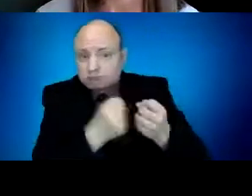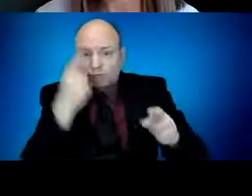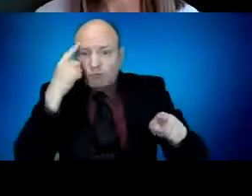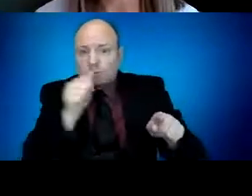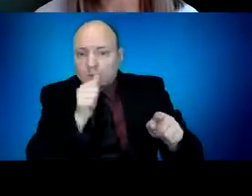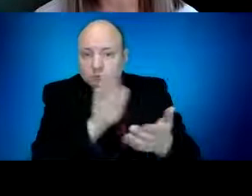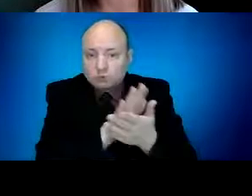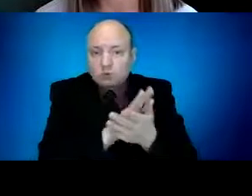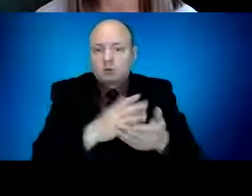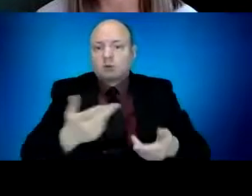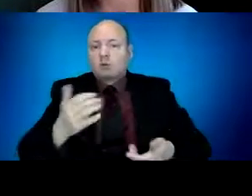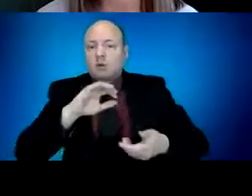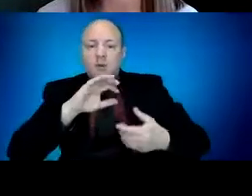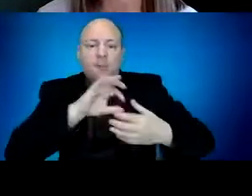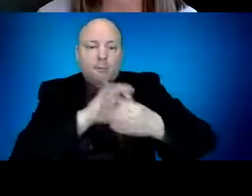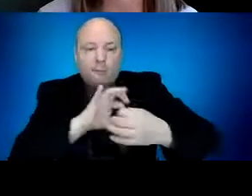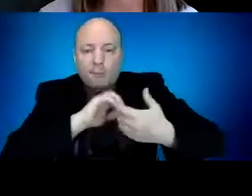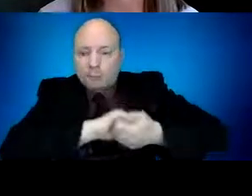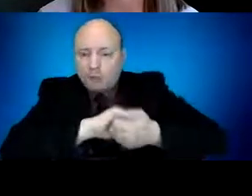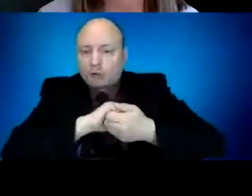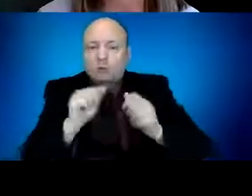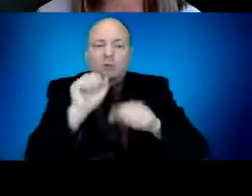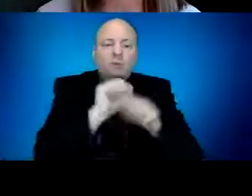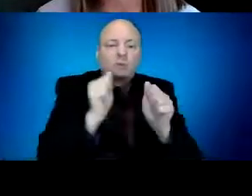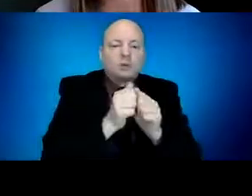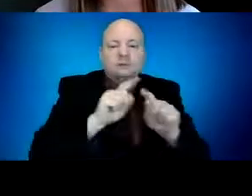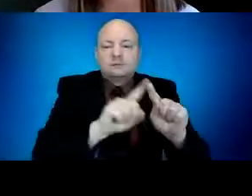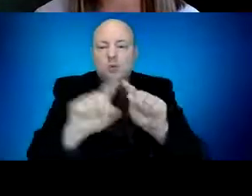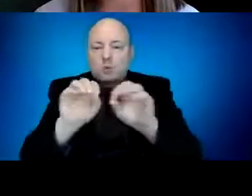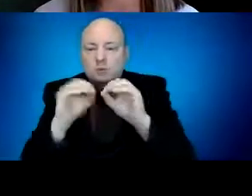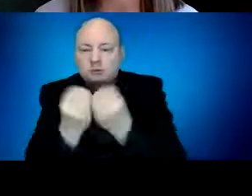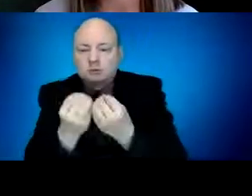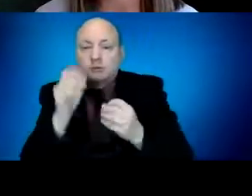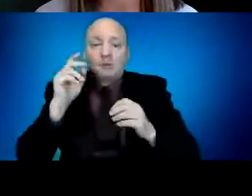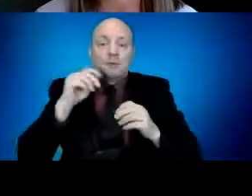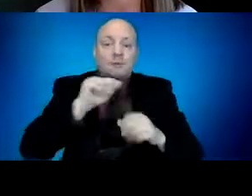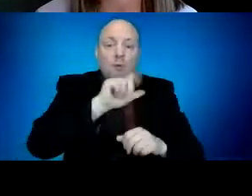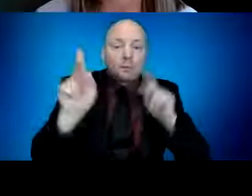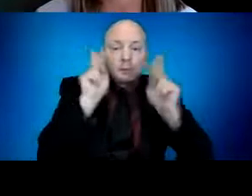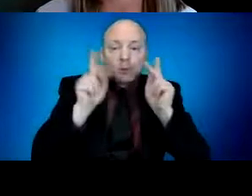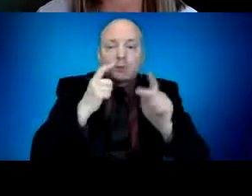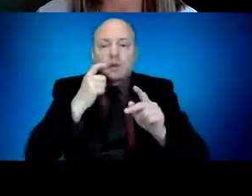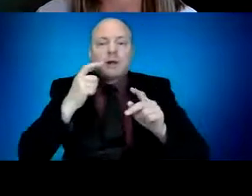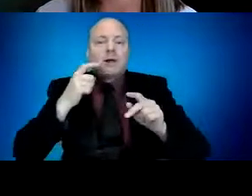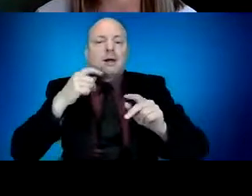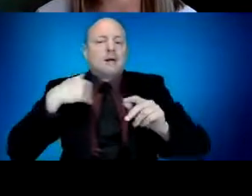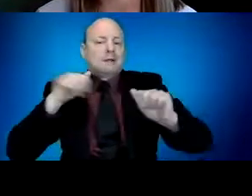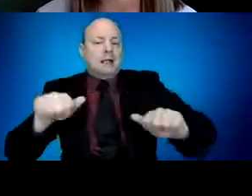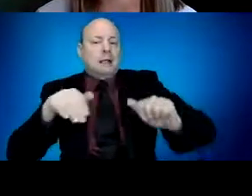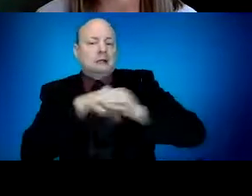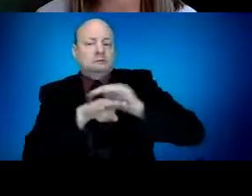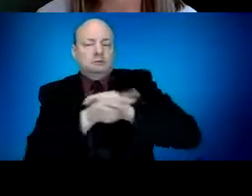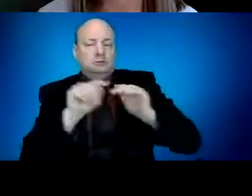statewide low barrier testing events with specifically focused testing of disproportionately